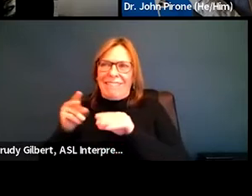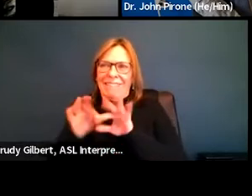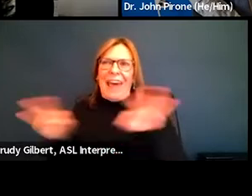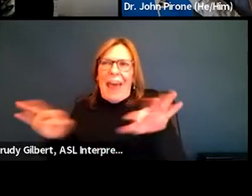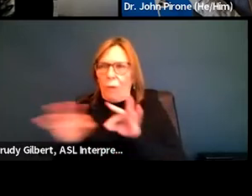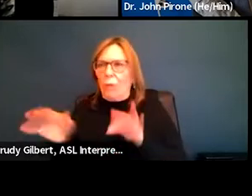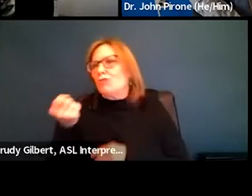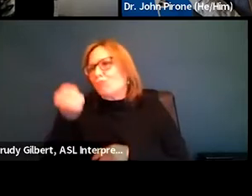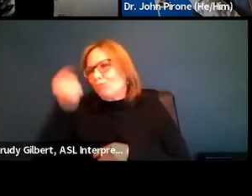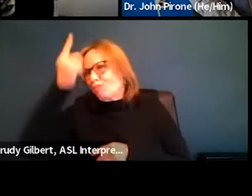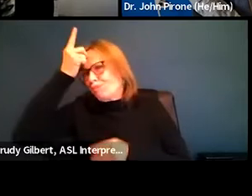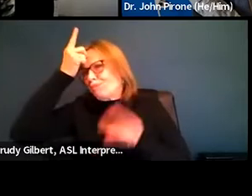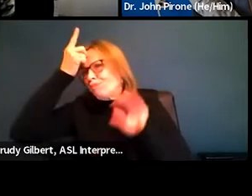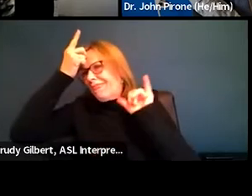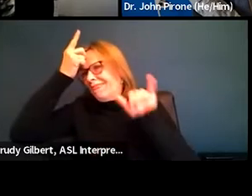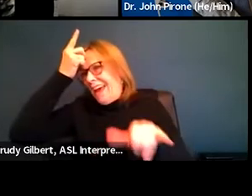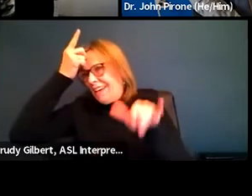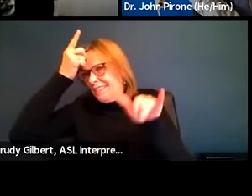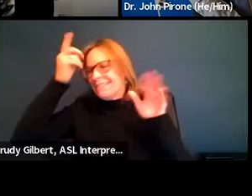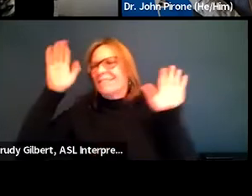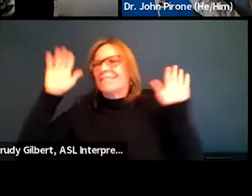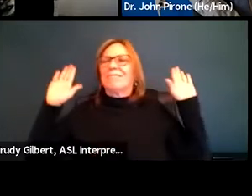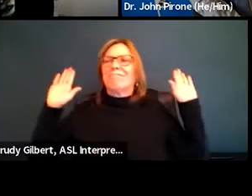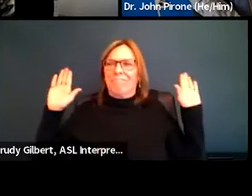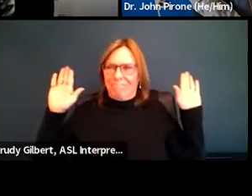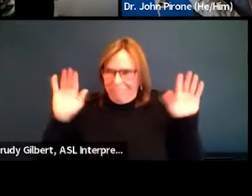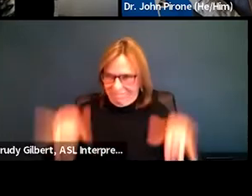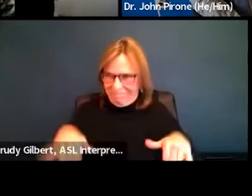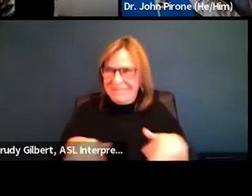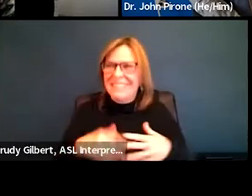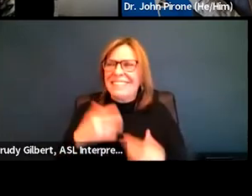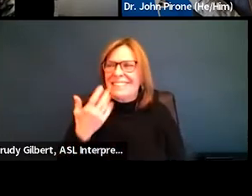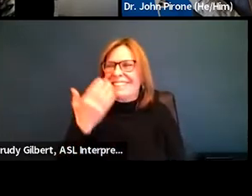So that presents another problem.